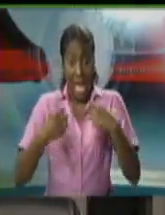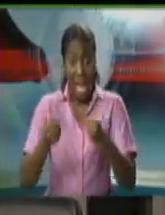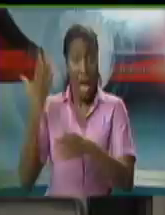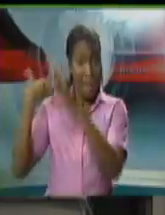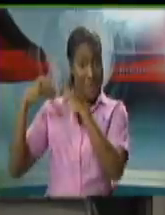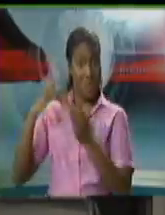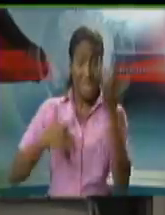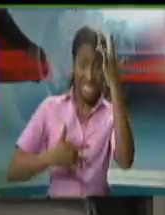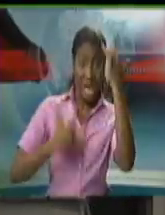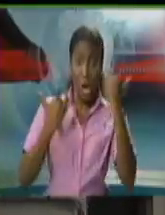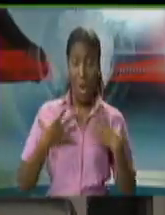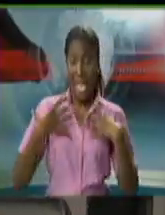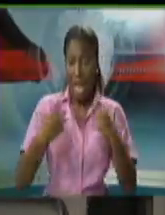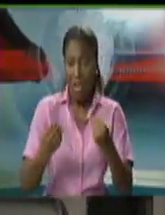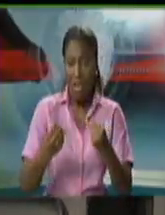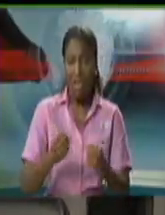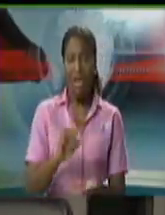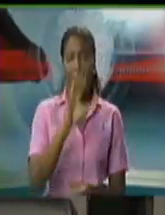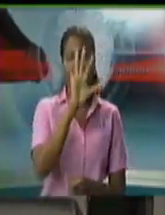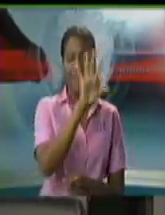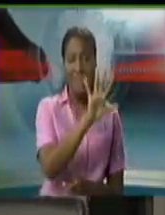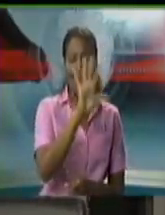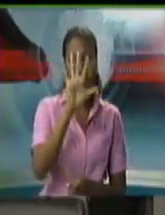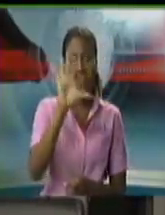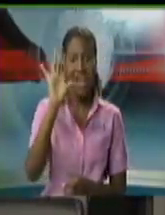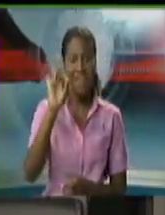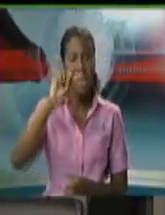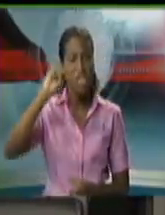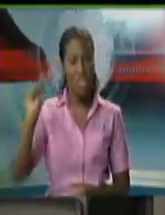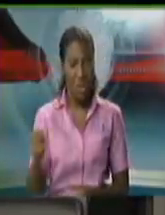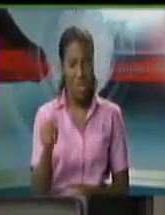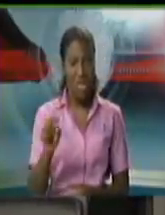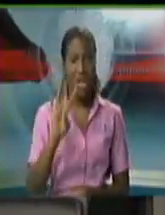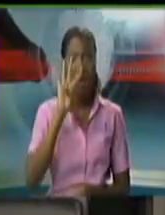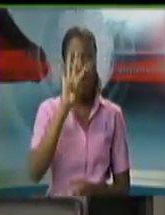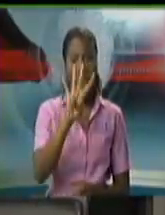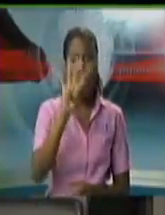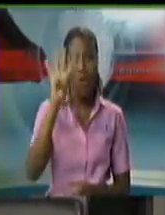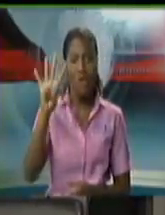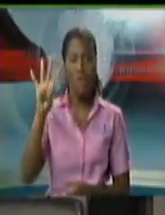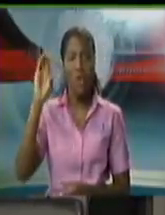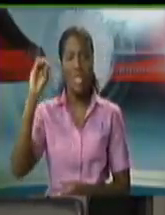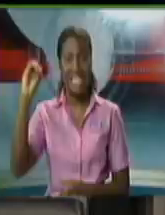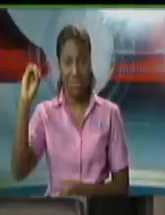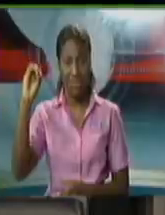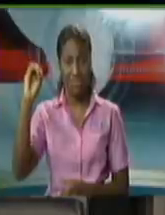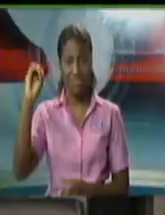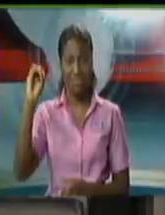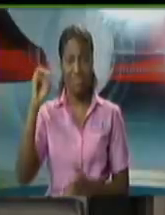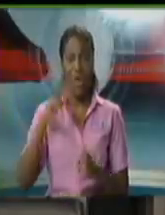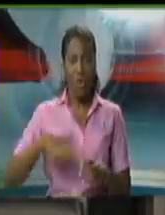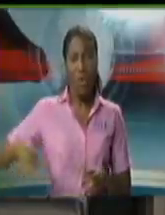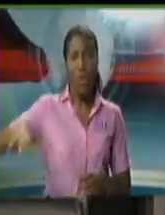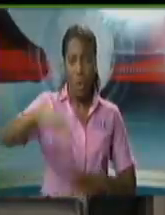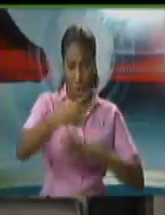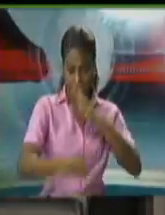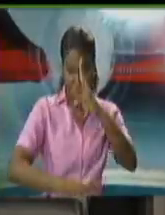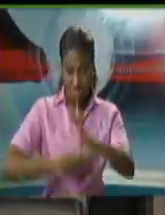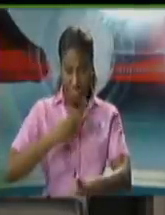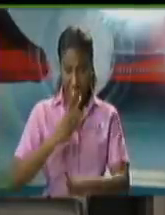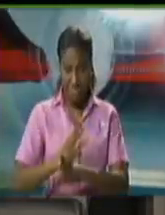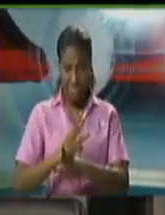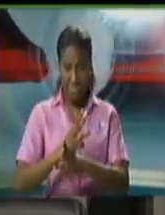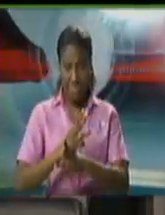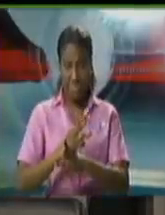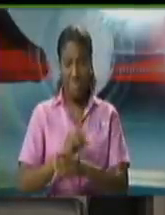now stands at 558,440. So that's the global context. The